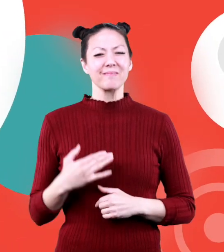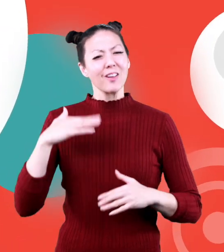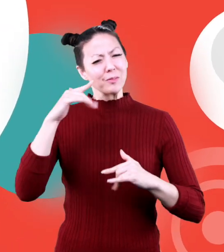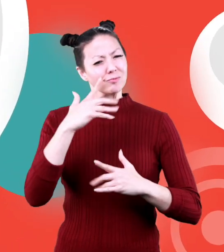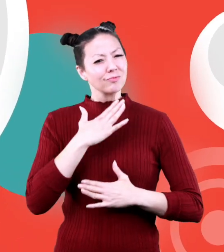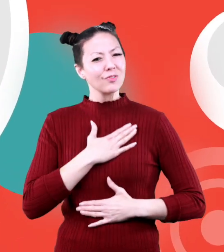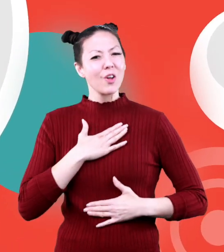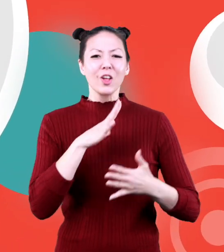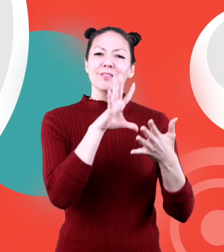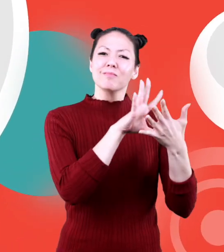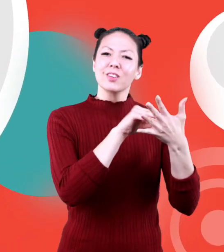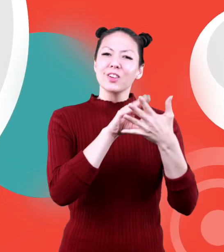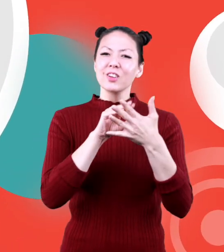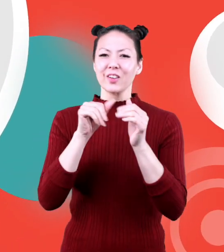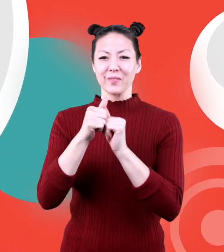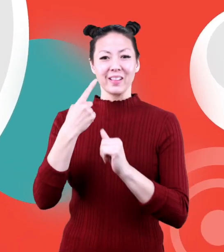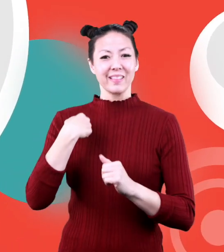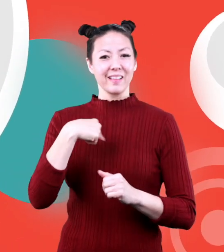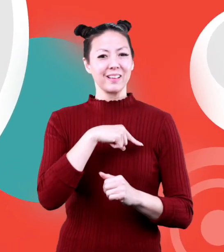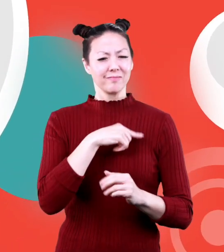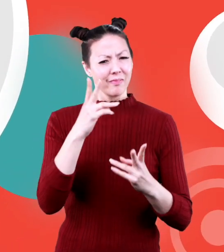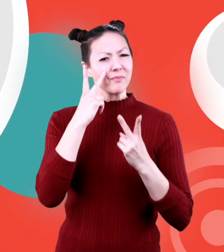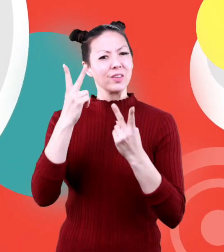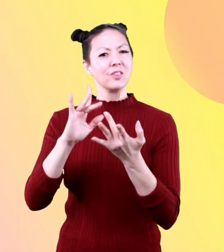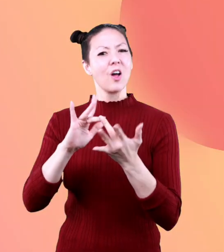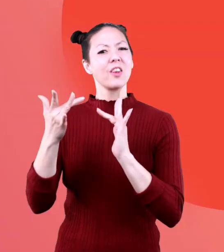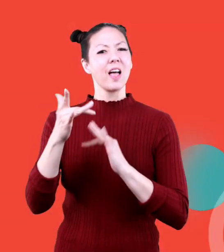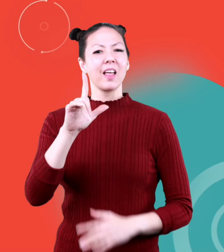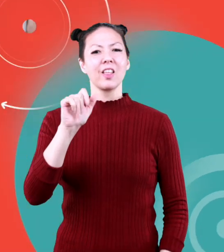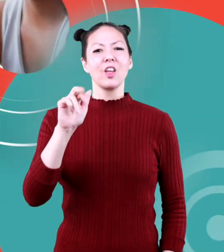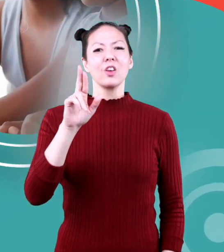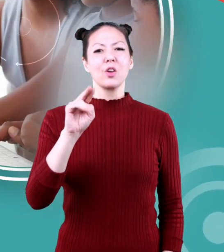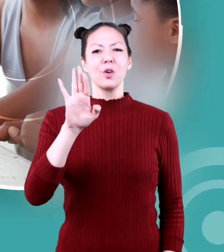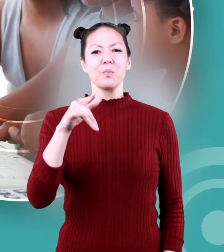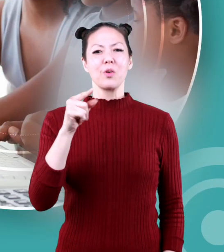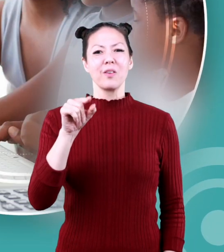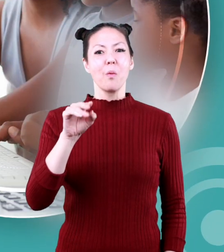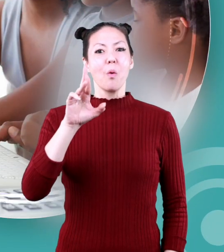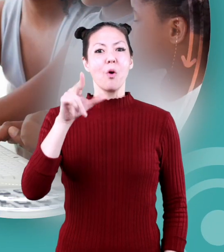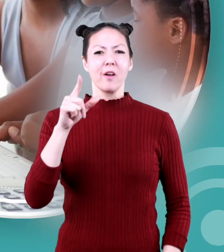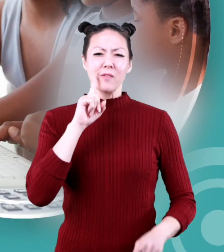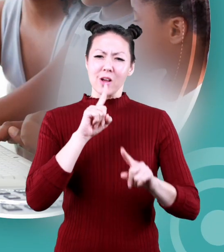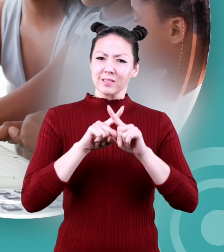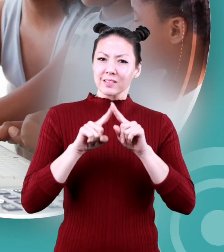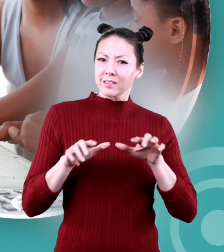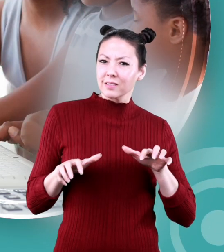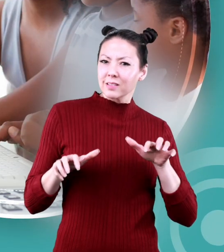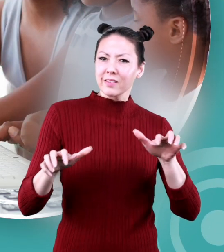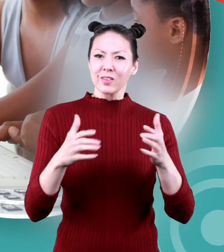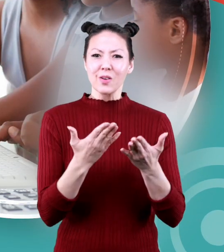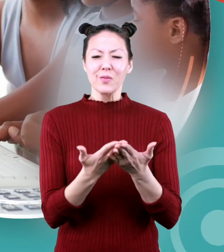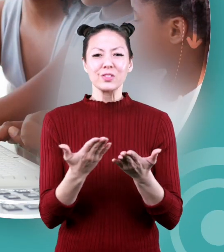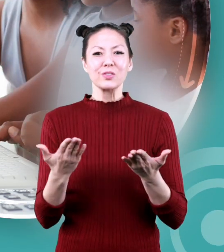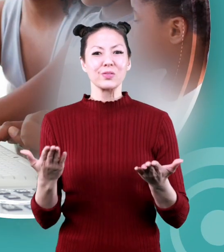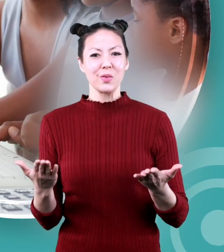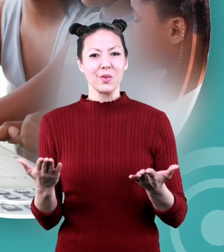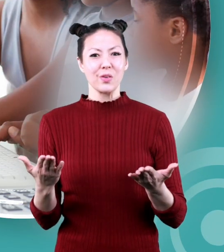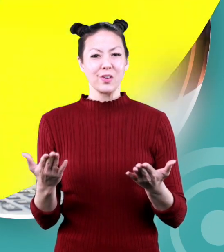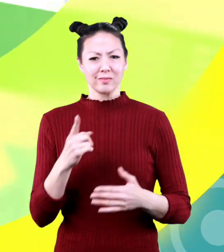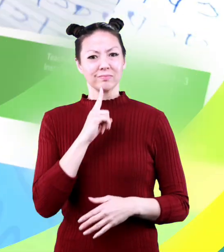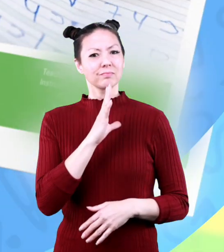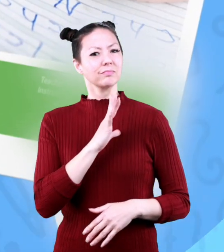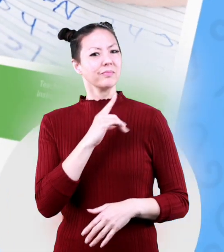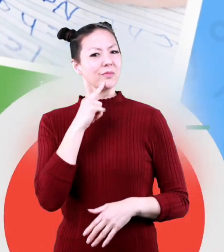Hope you had fun learning with us. Visit us at LearnBright.org for thousands of free